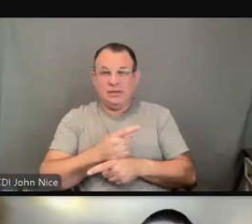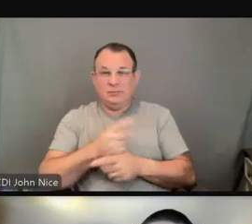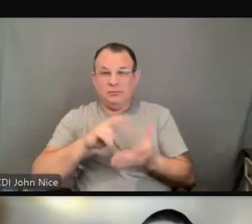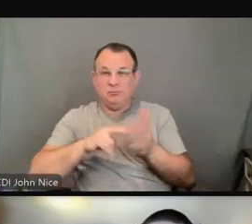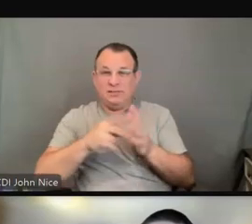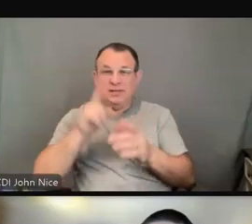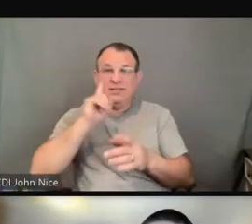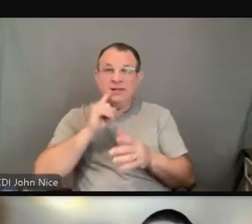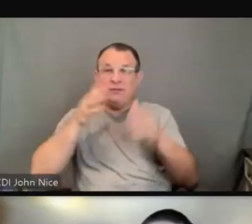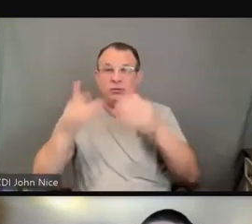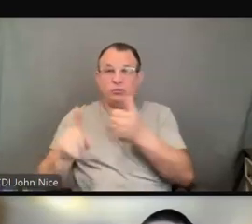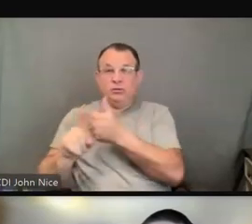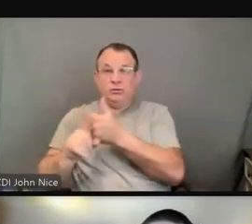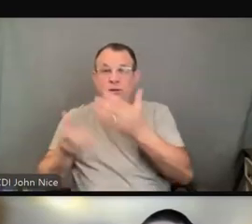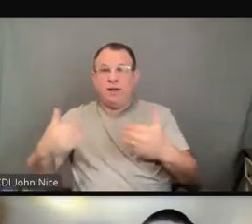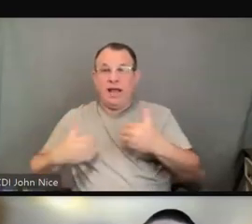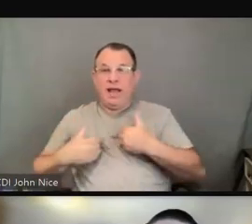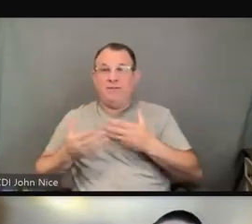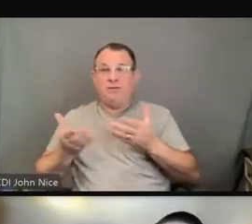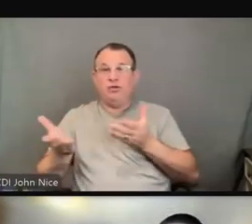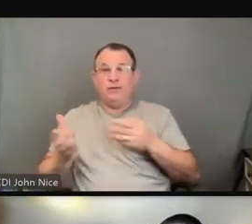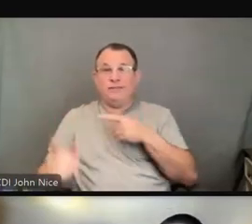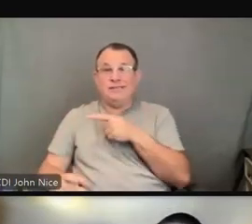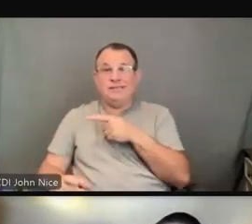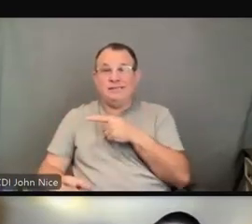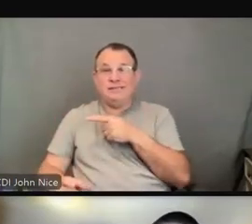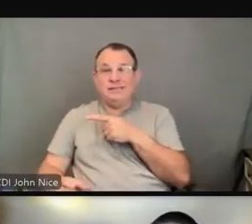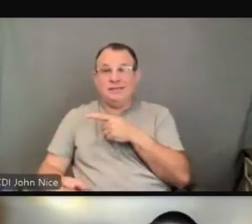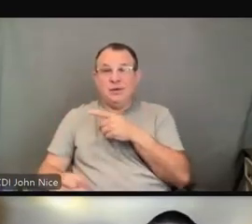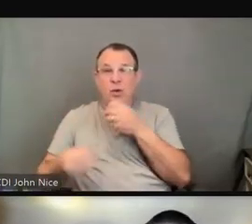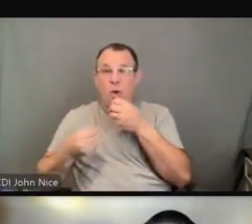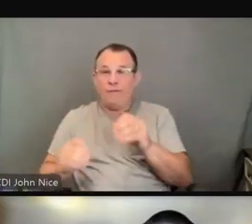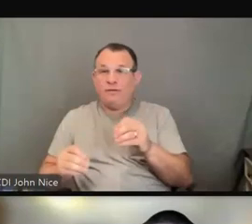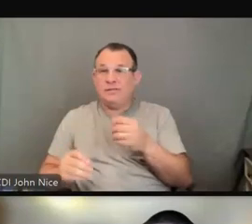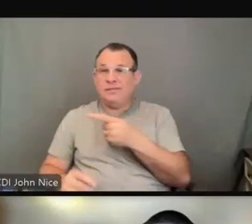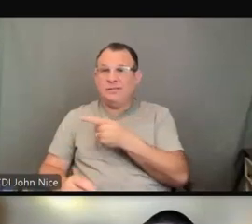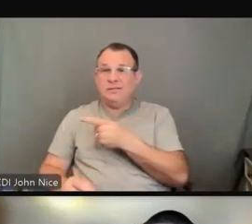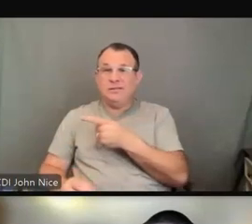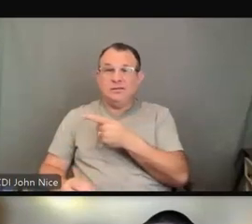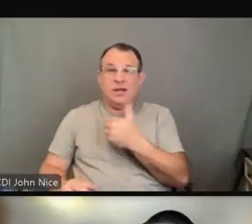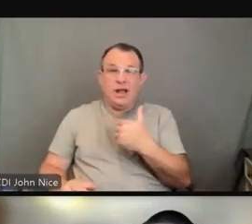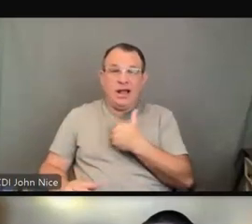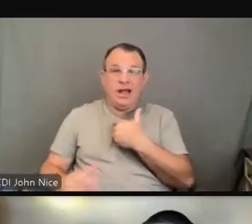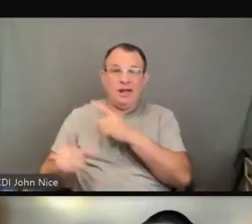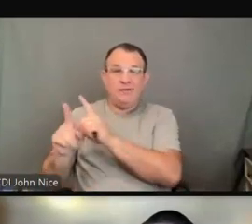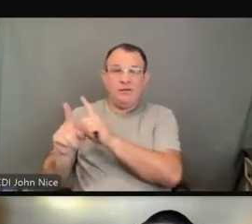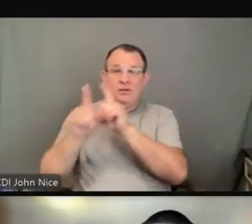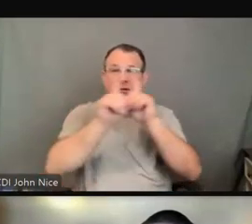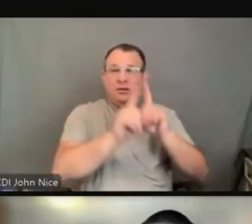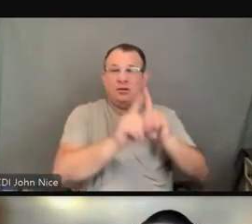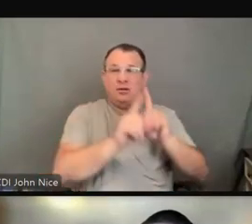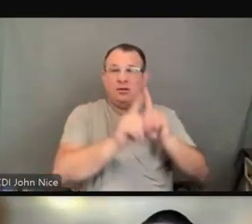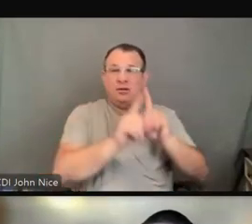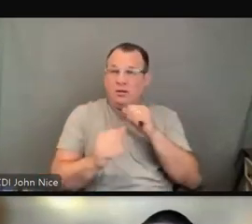services at an office, and they bring their own companion with them, or the companion is always there, and that